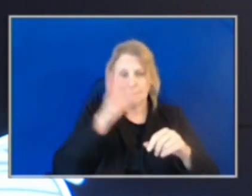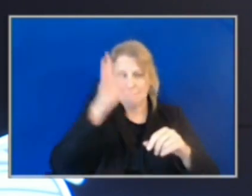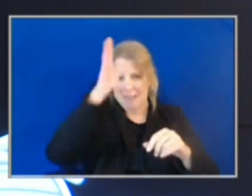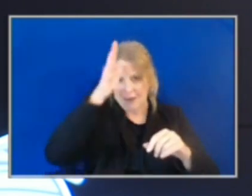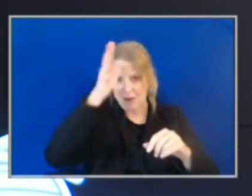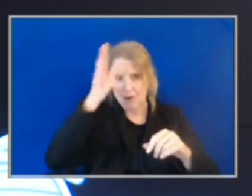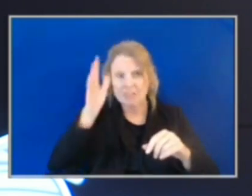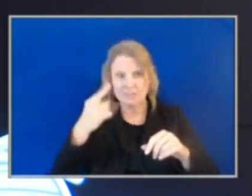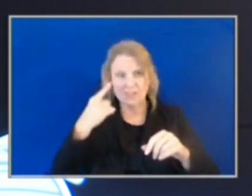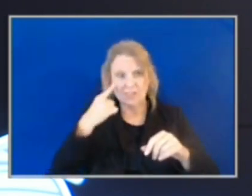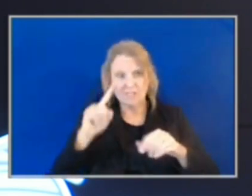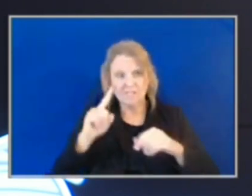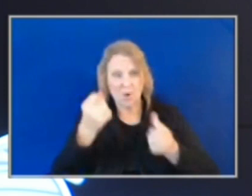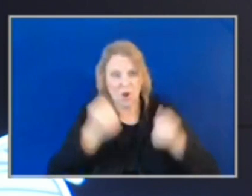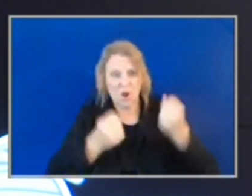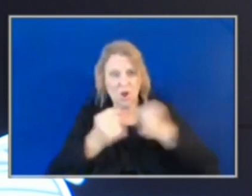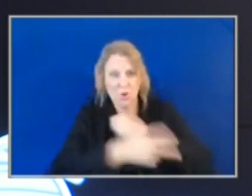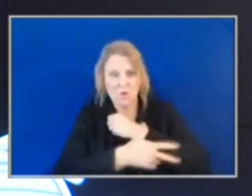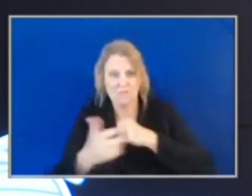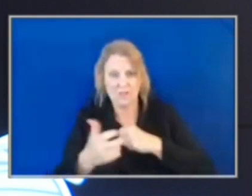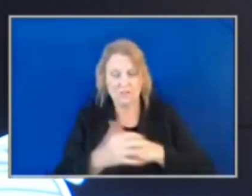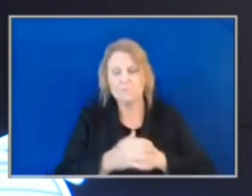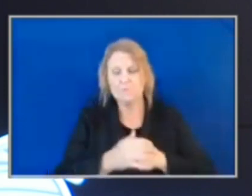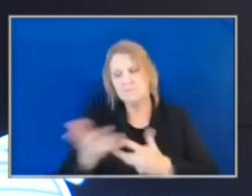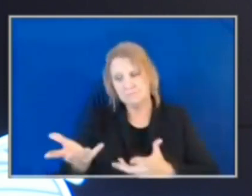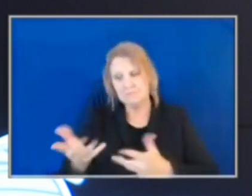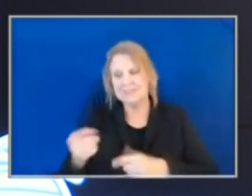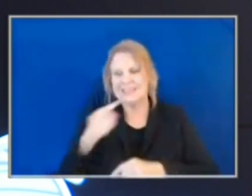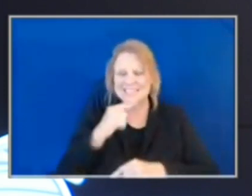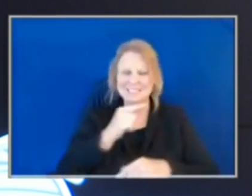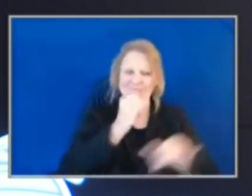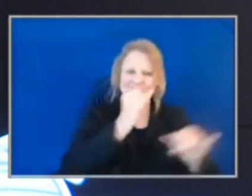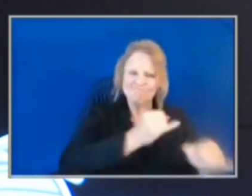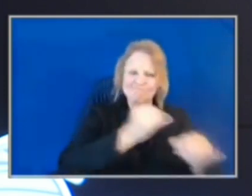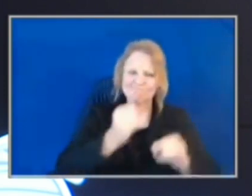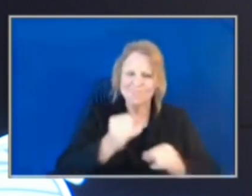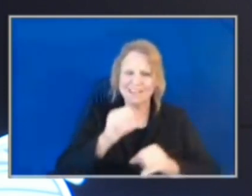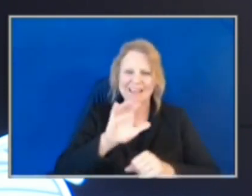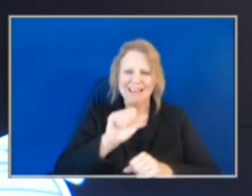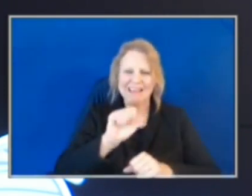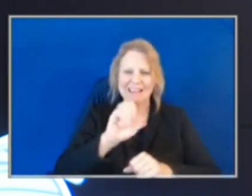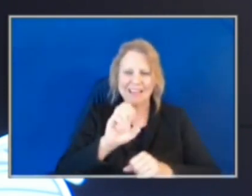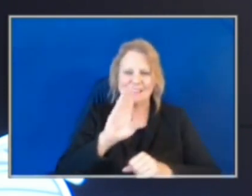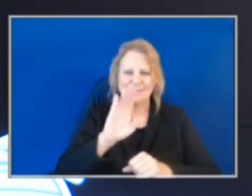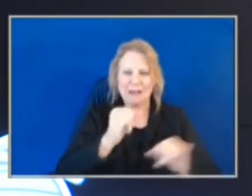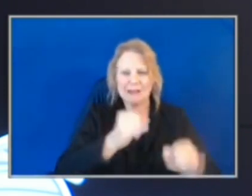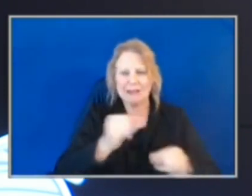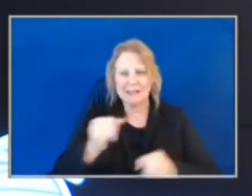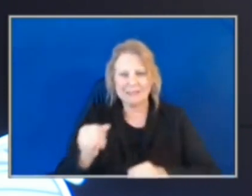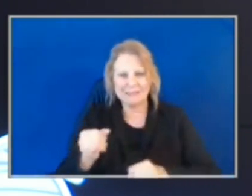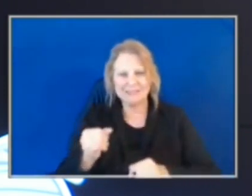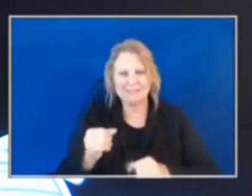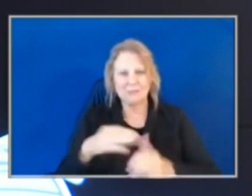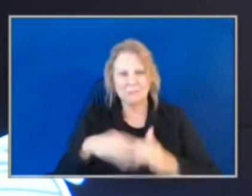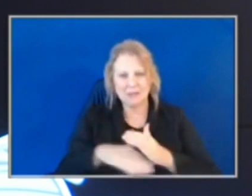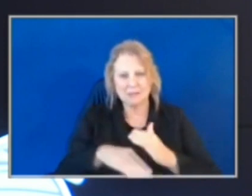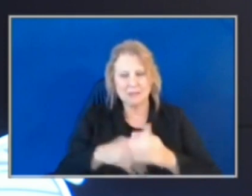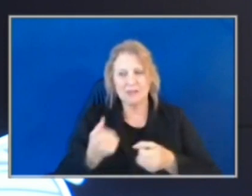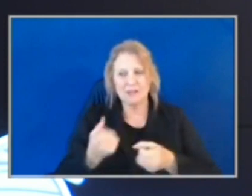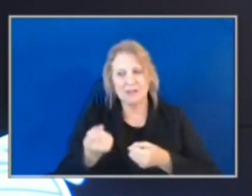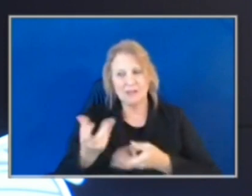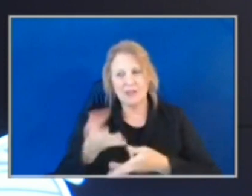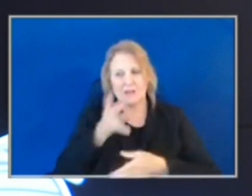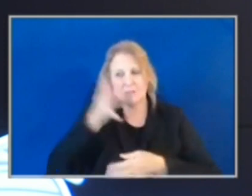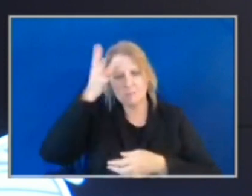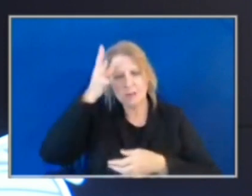you guys doing that? We have been all year. And like I said, it's a case-by-case basis. We're not looking to, like I said, there's a lot of parents that are struggling. We're not